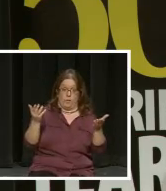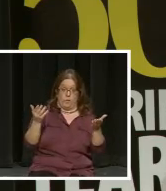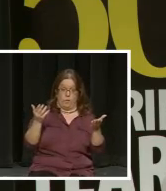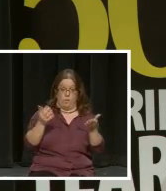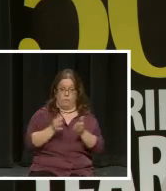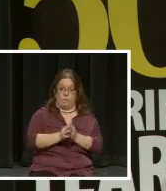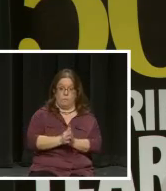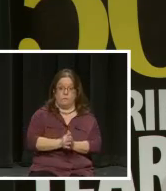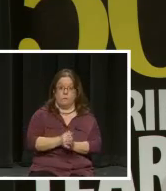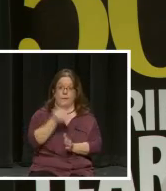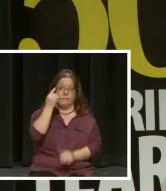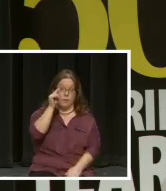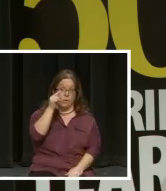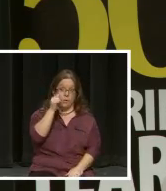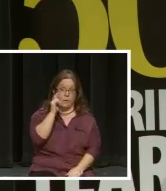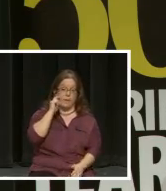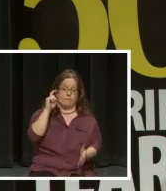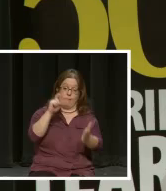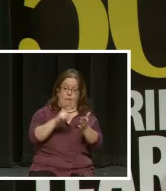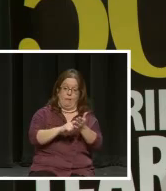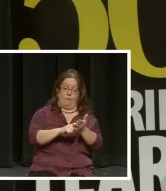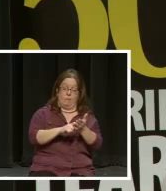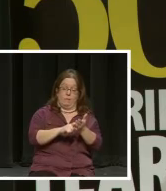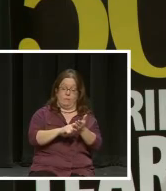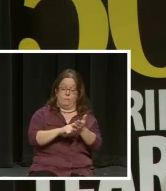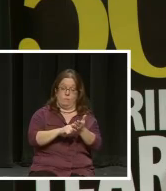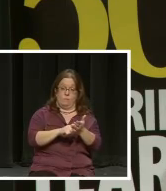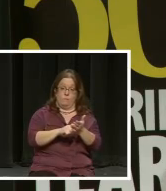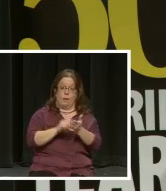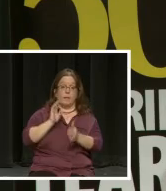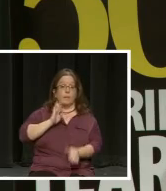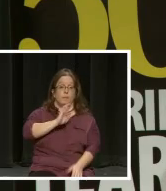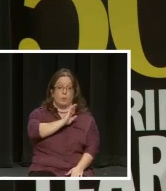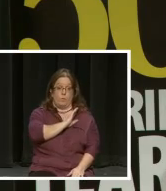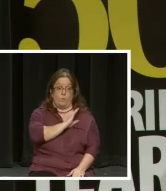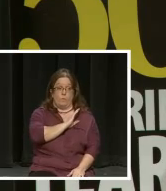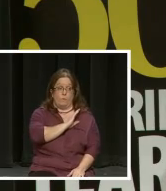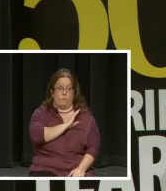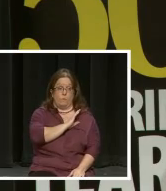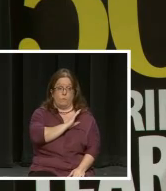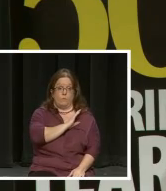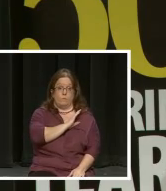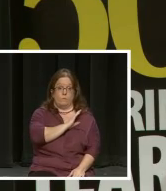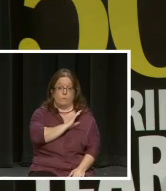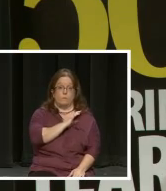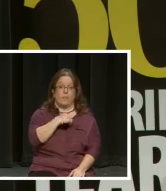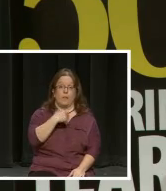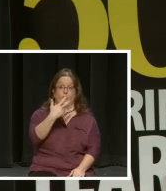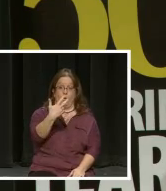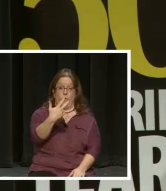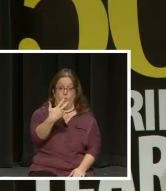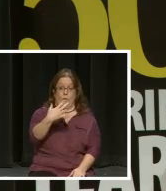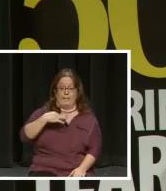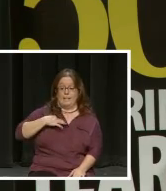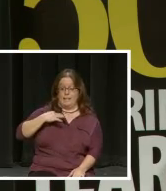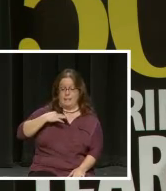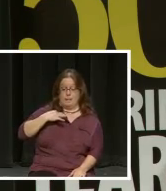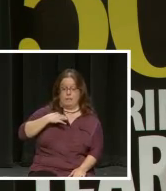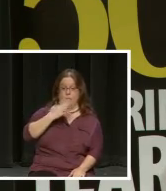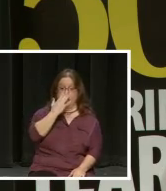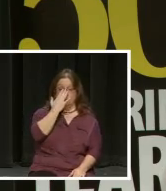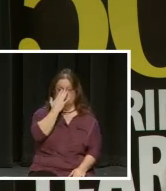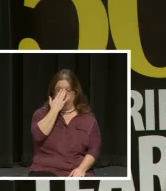acknowledge that the board took those three candidates and again did